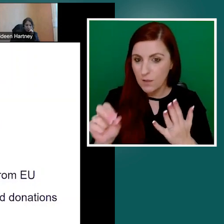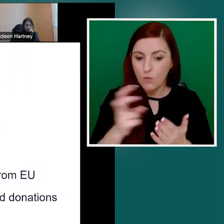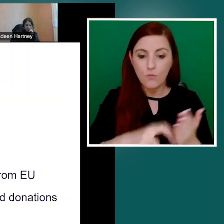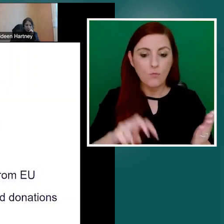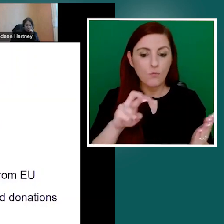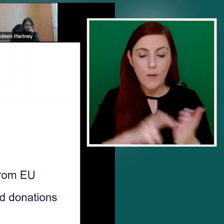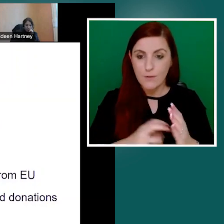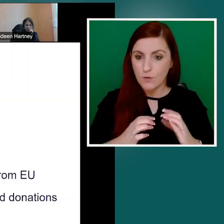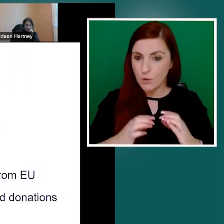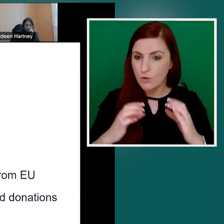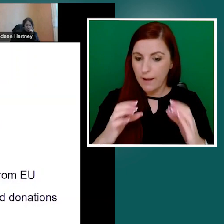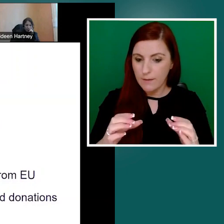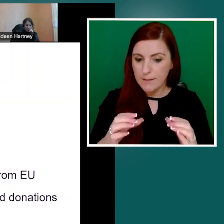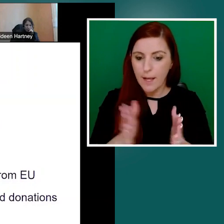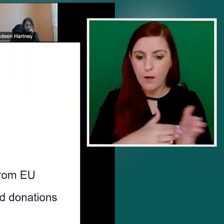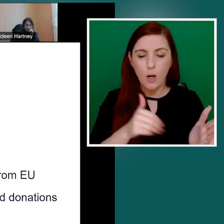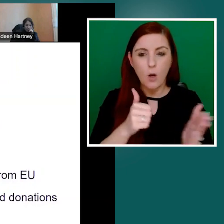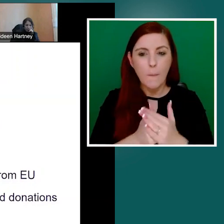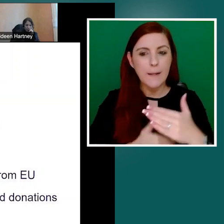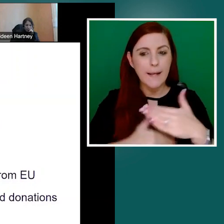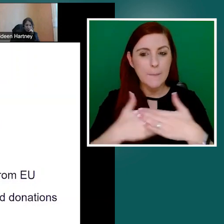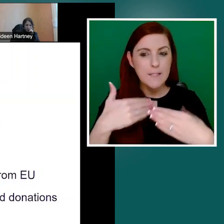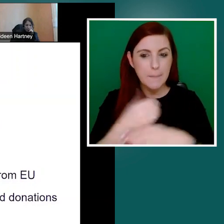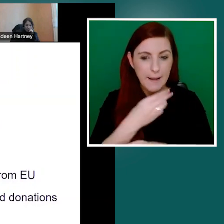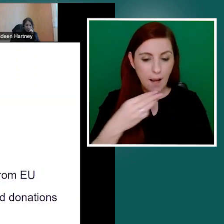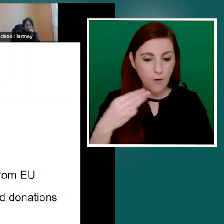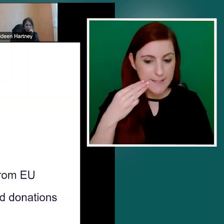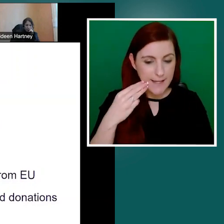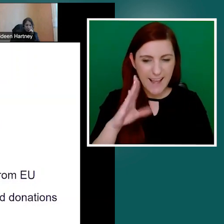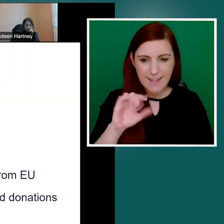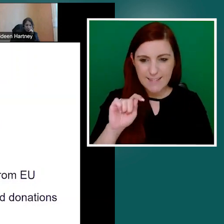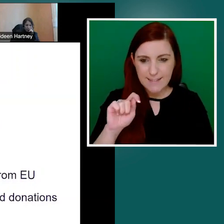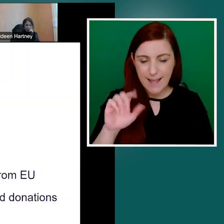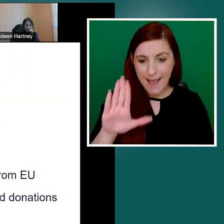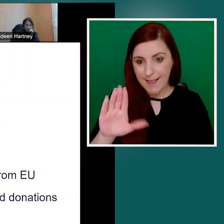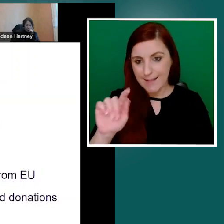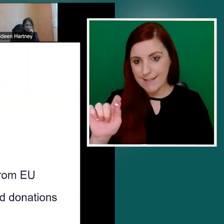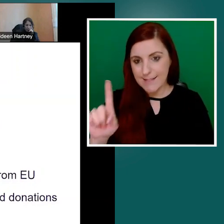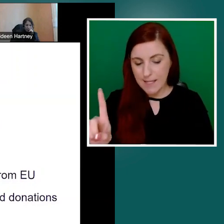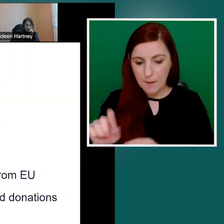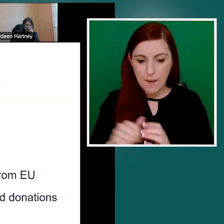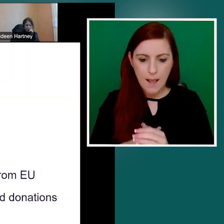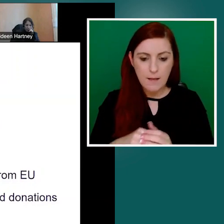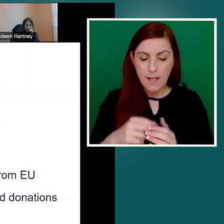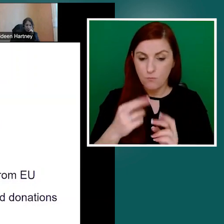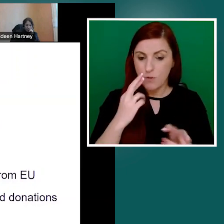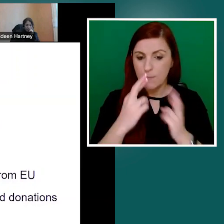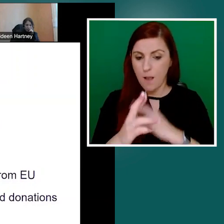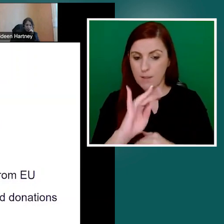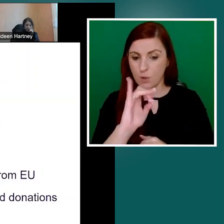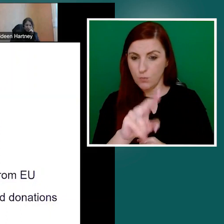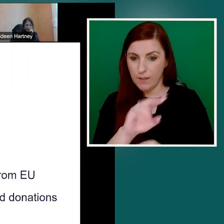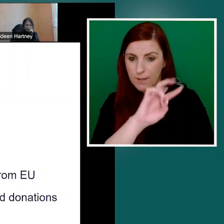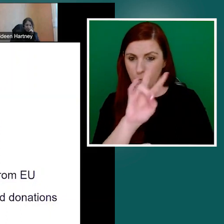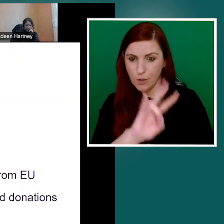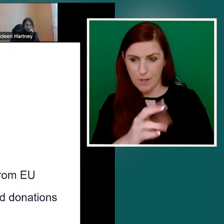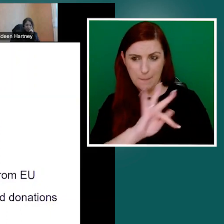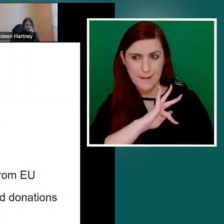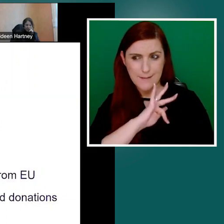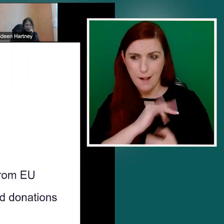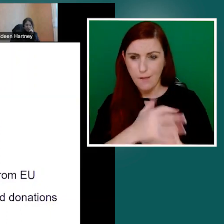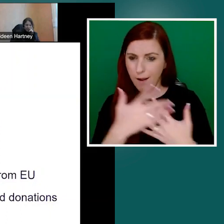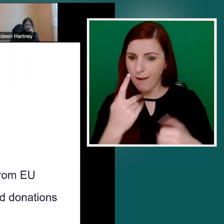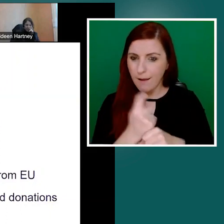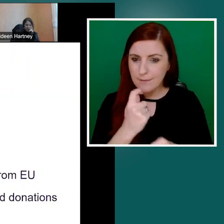question, I spent a lot of my time in kind of the what I call the governance grind. And the reality is that we could